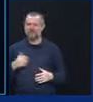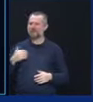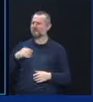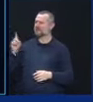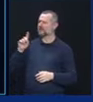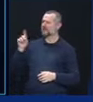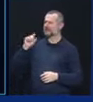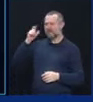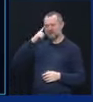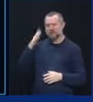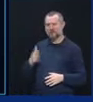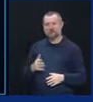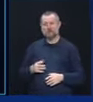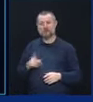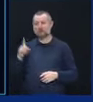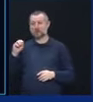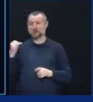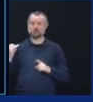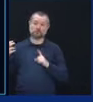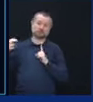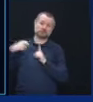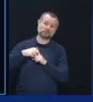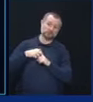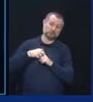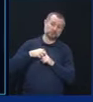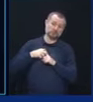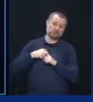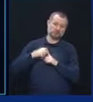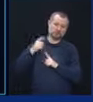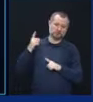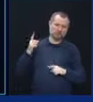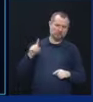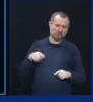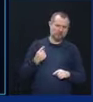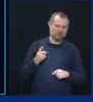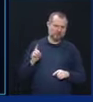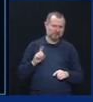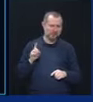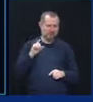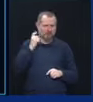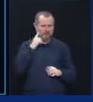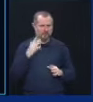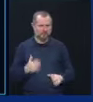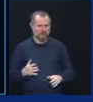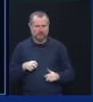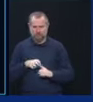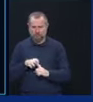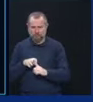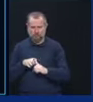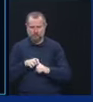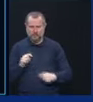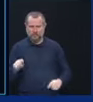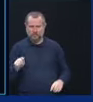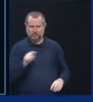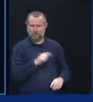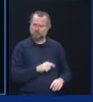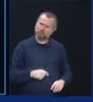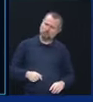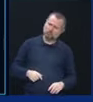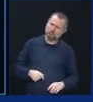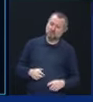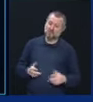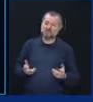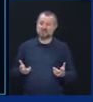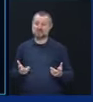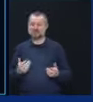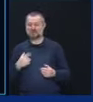Department of Justice. Same day, just Democratic governors. Okay, I guess that was coincidental. I guess